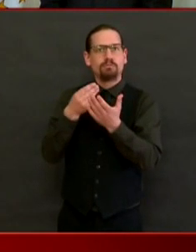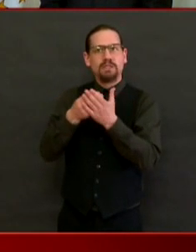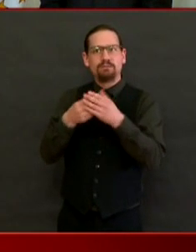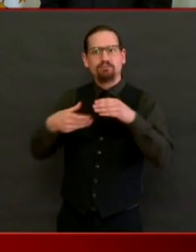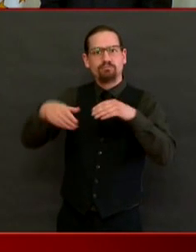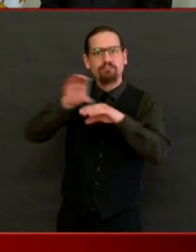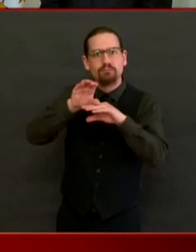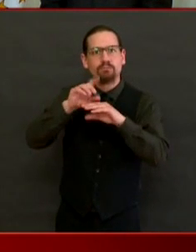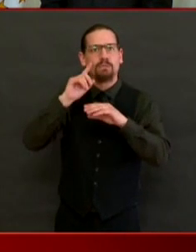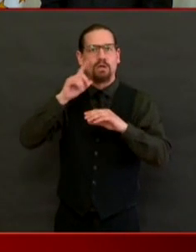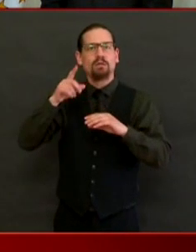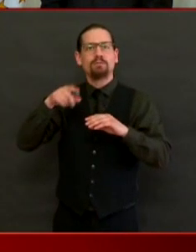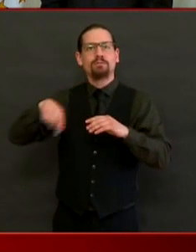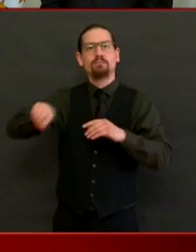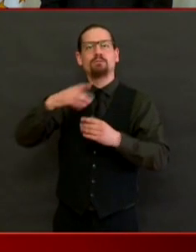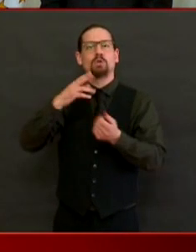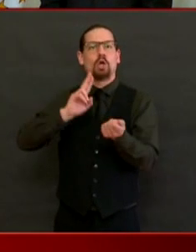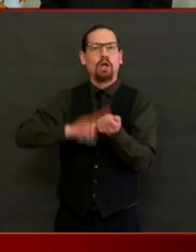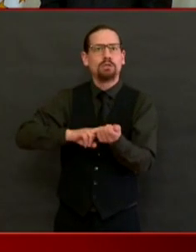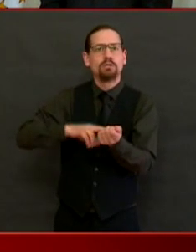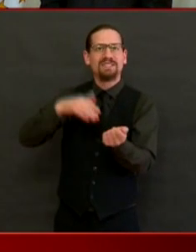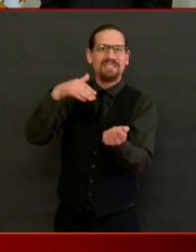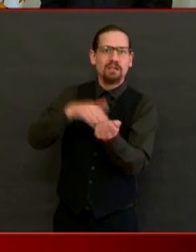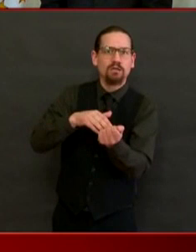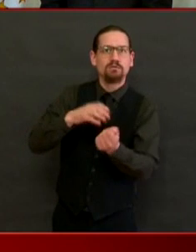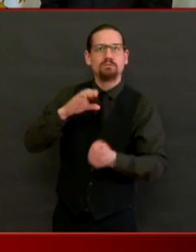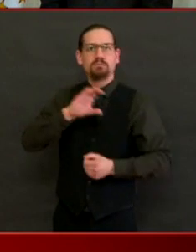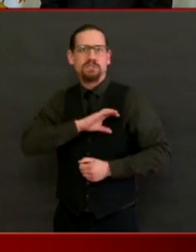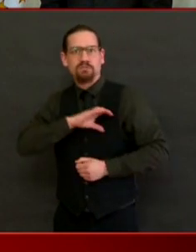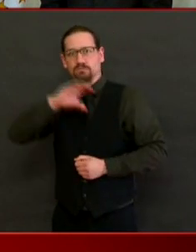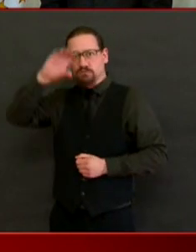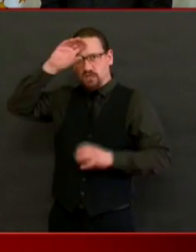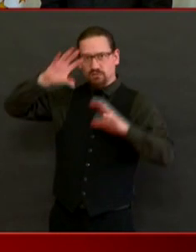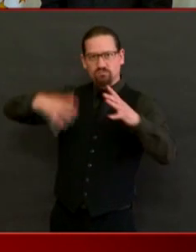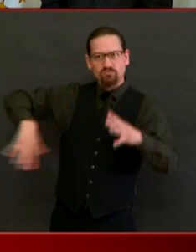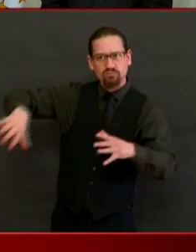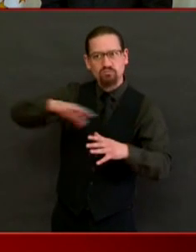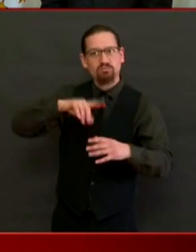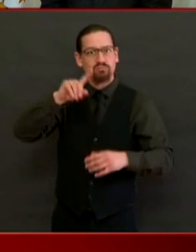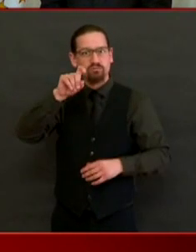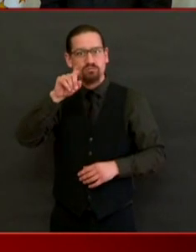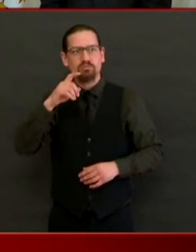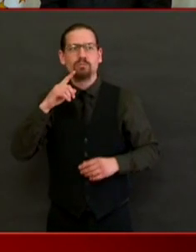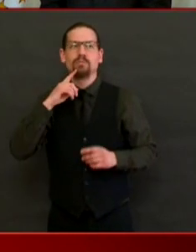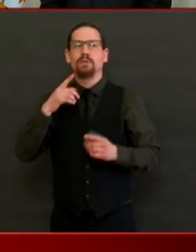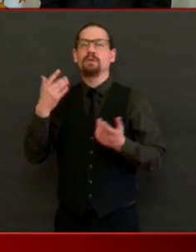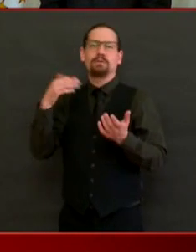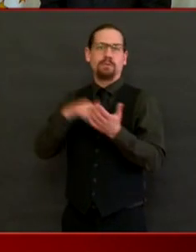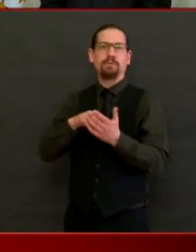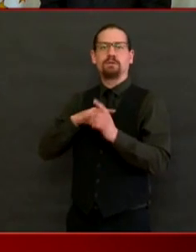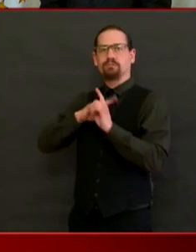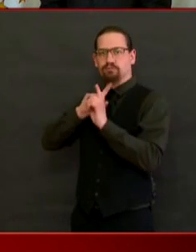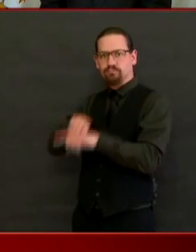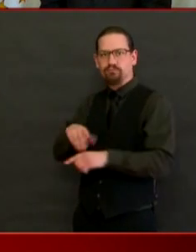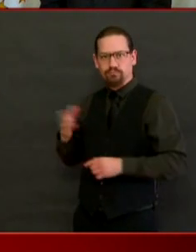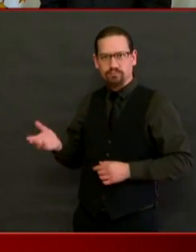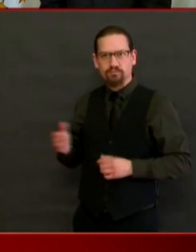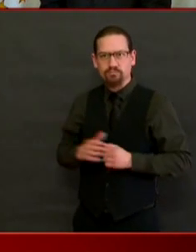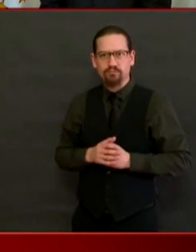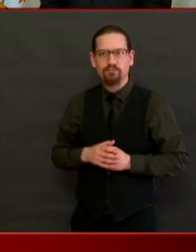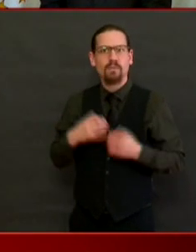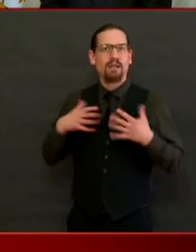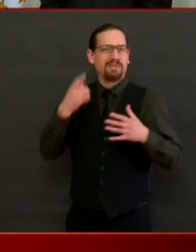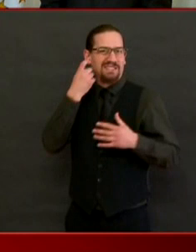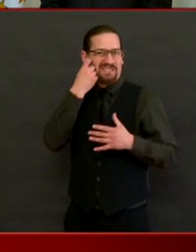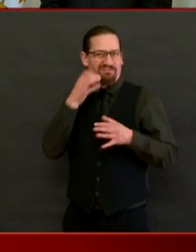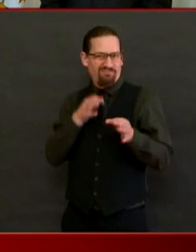or customer-facing workers? Is that something you can do, or does it need to come from the federal government? So I think I answered that, but, you know,